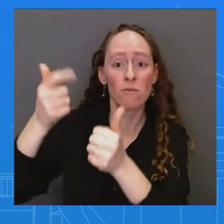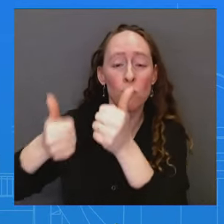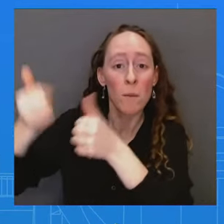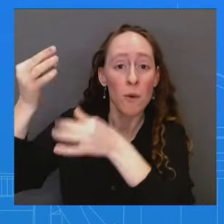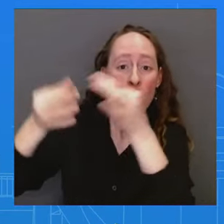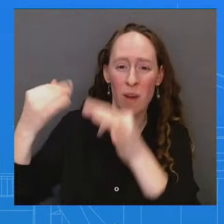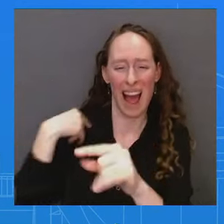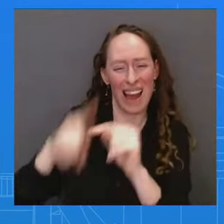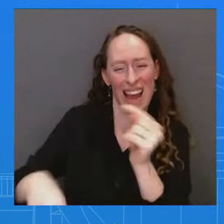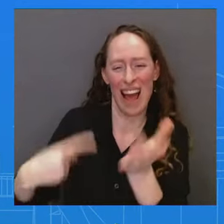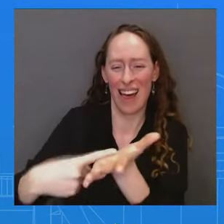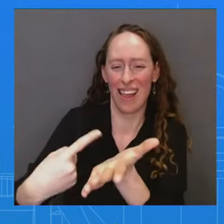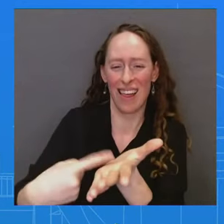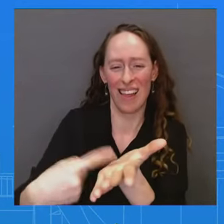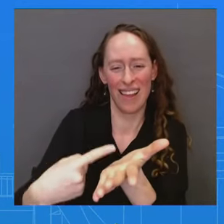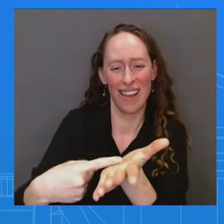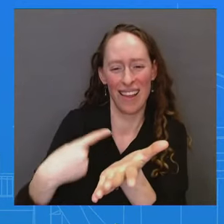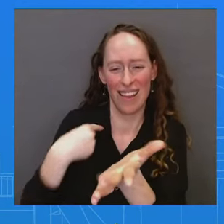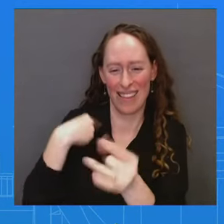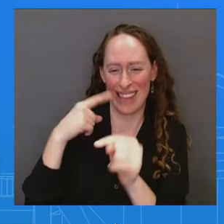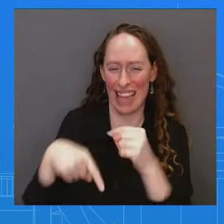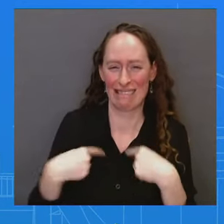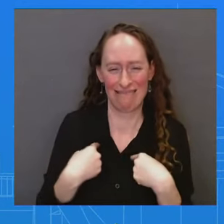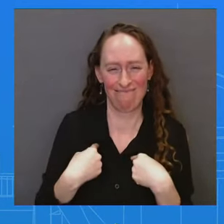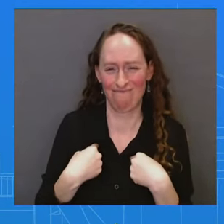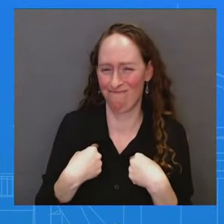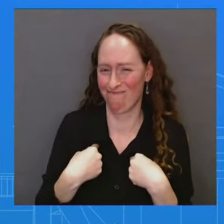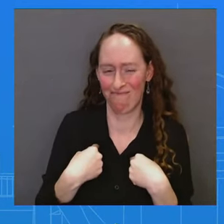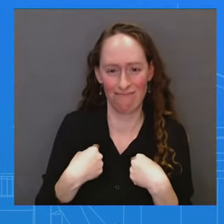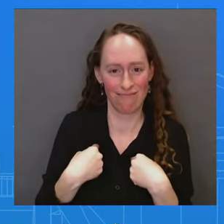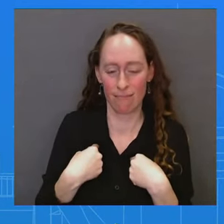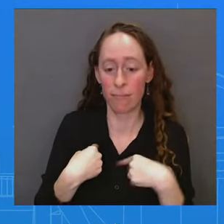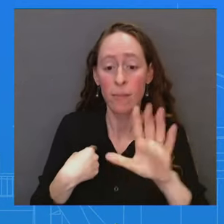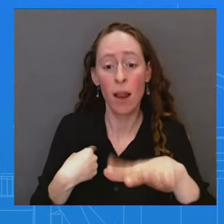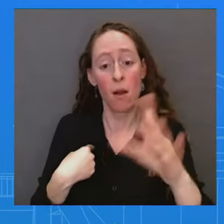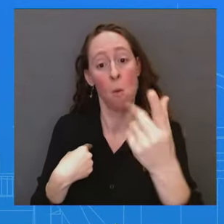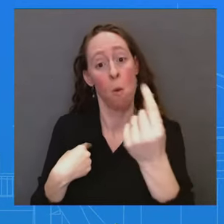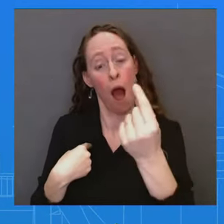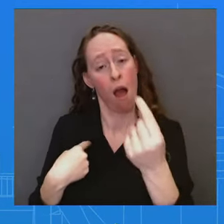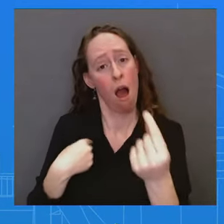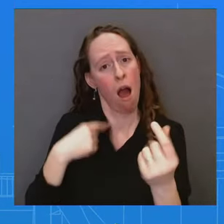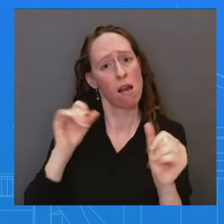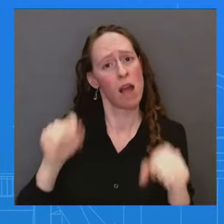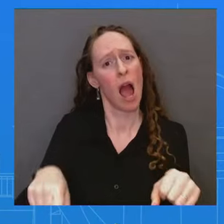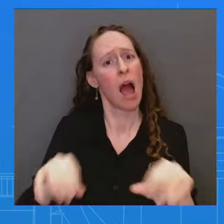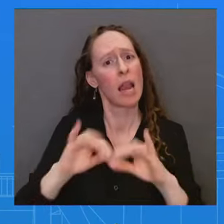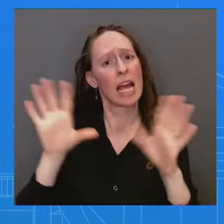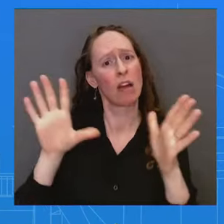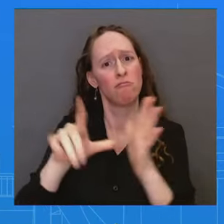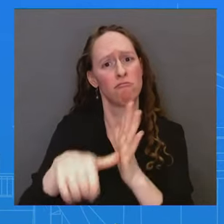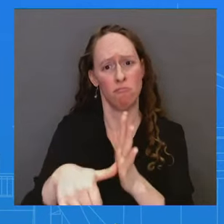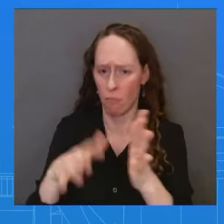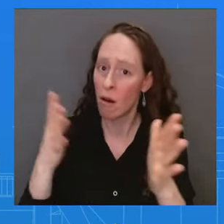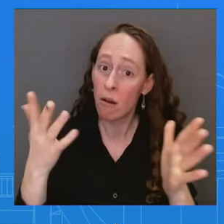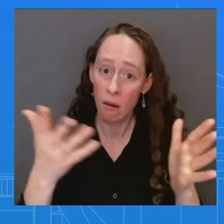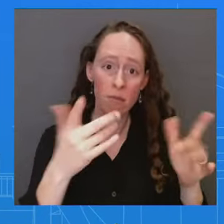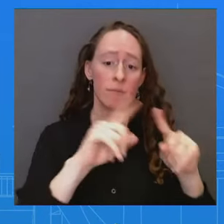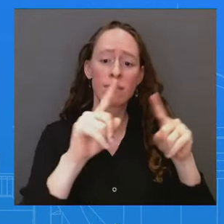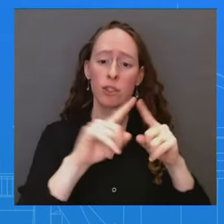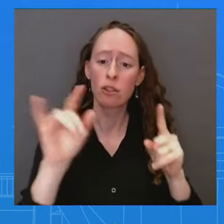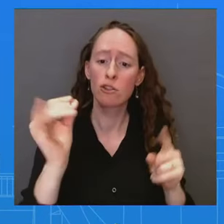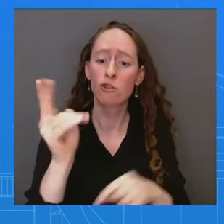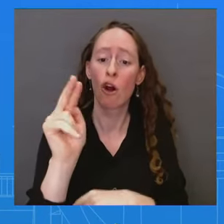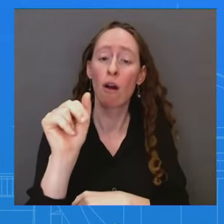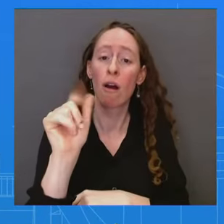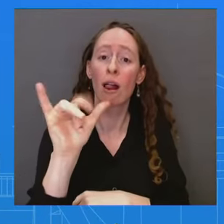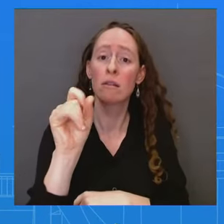affirm that the United States completely supports the critical work that journalists are doing around the world, and certainly in the conflict in Gaza. And we want to make